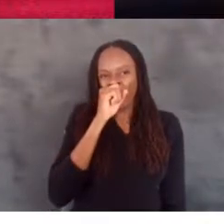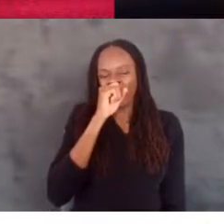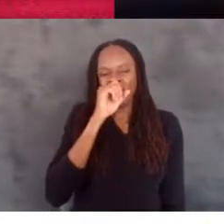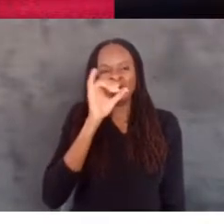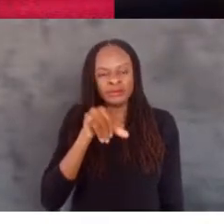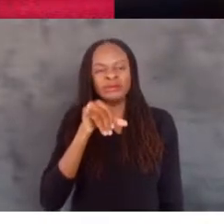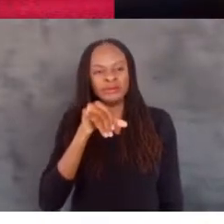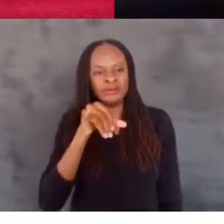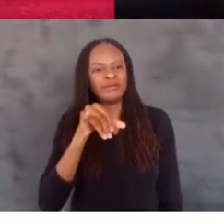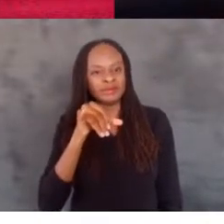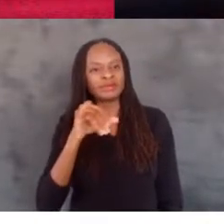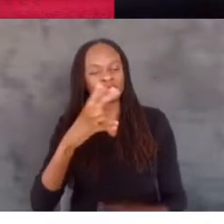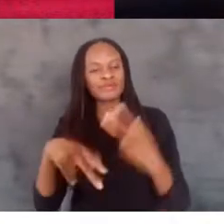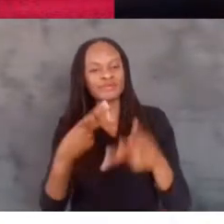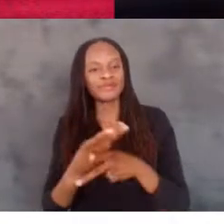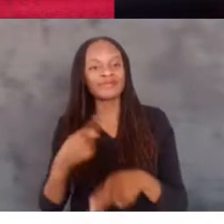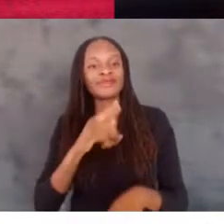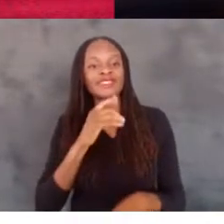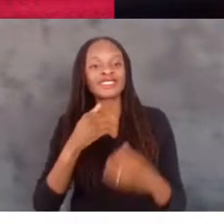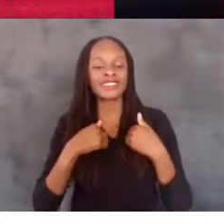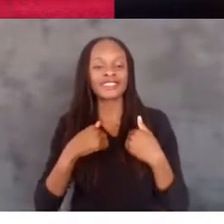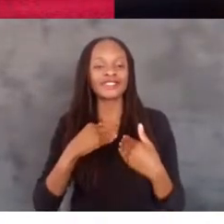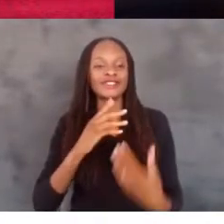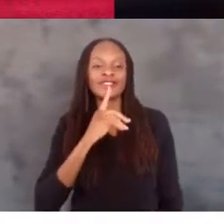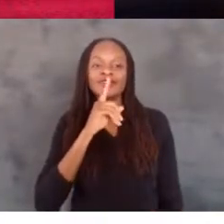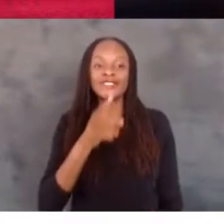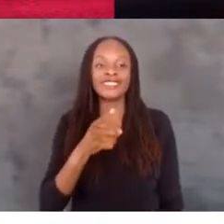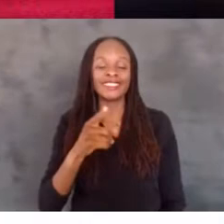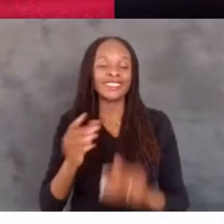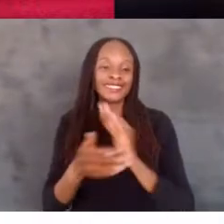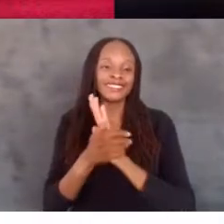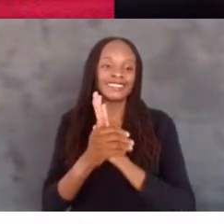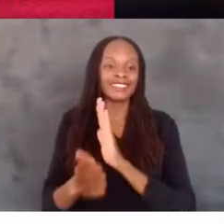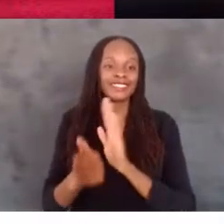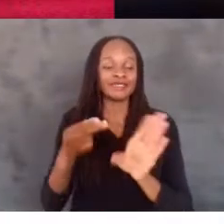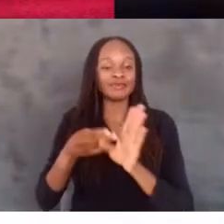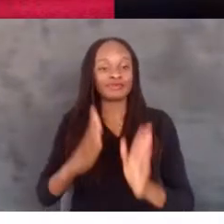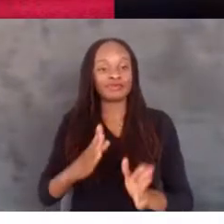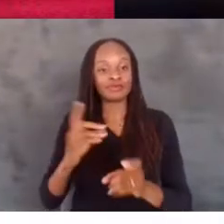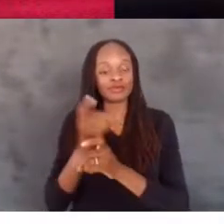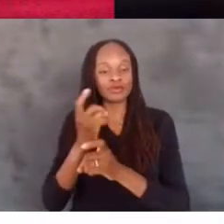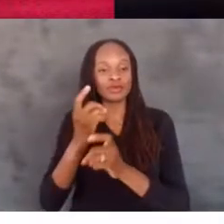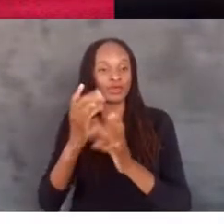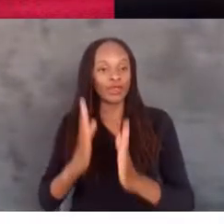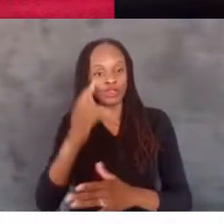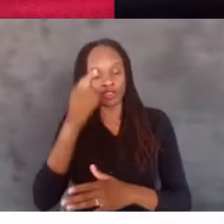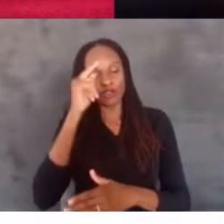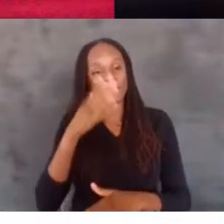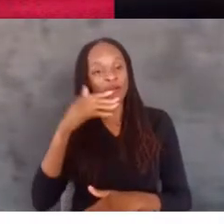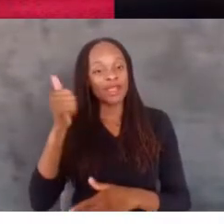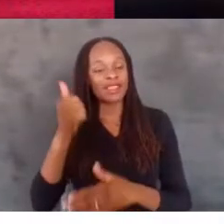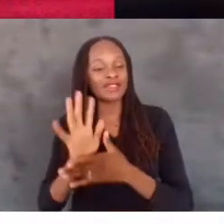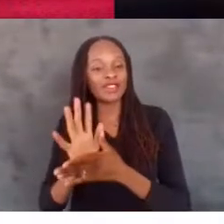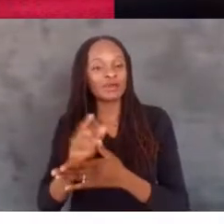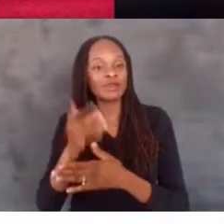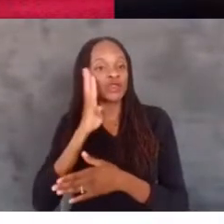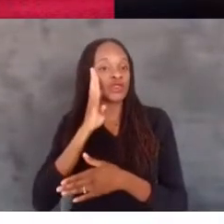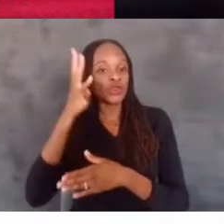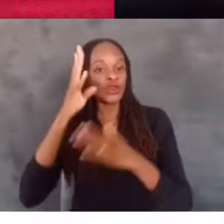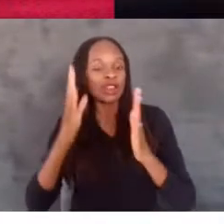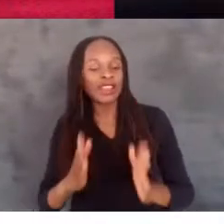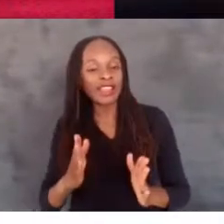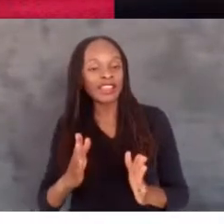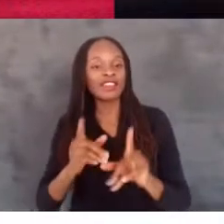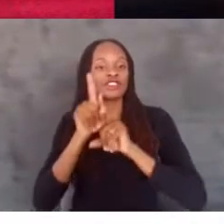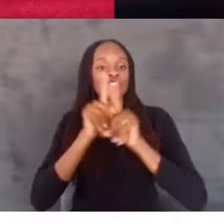and we have a truly talented participant who was the winner of Best Film, the creator, the star, and the director of The Fish Don't